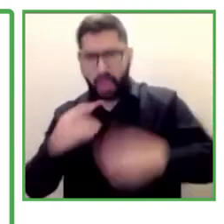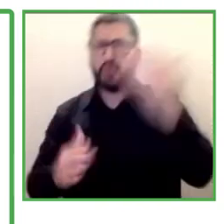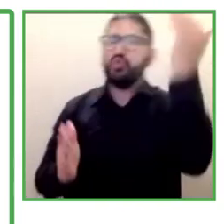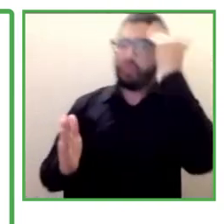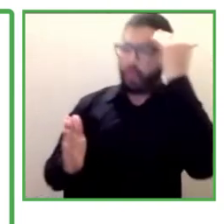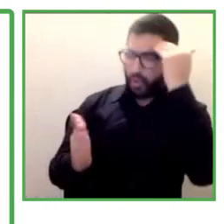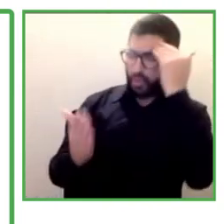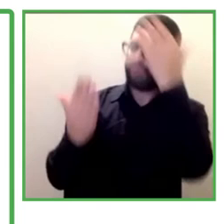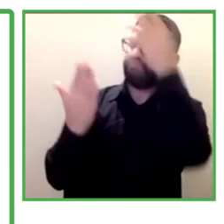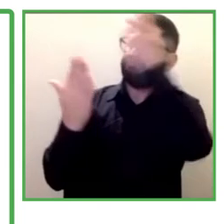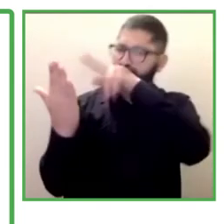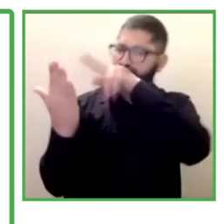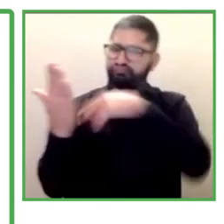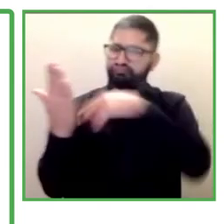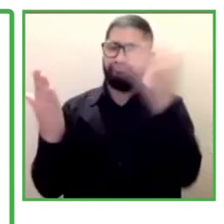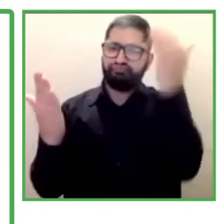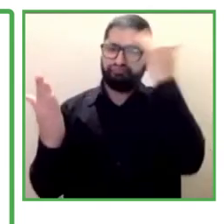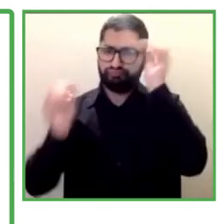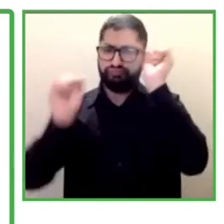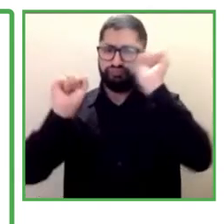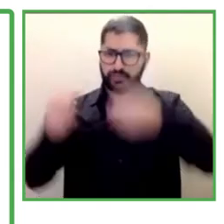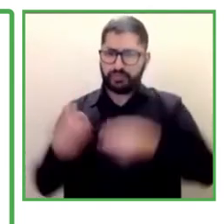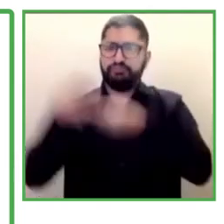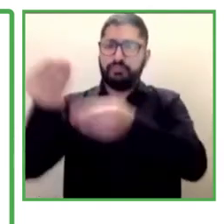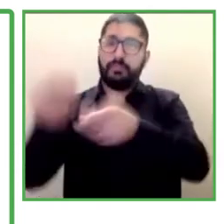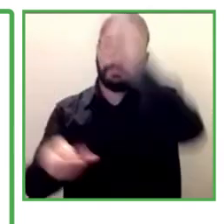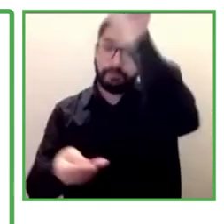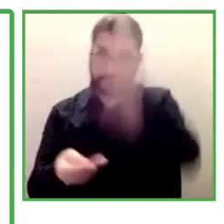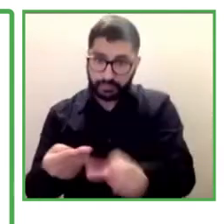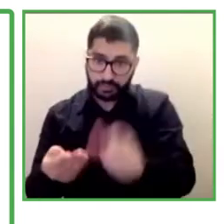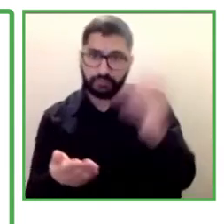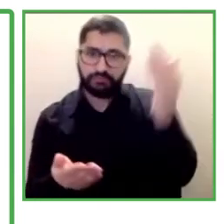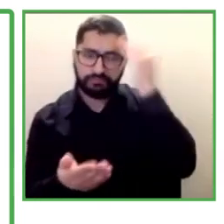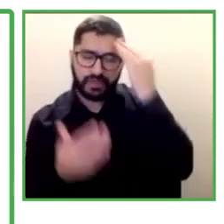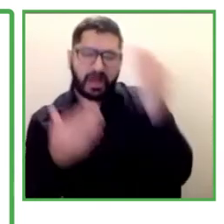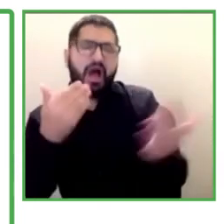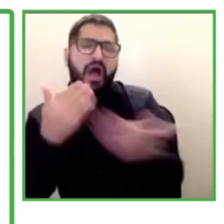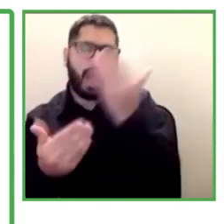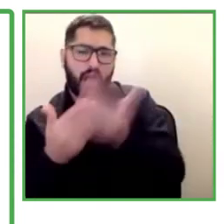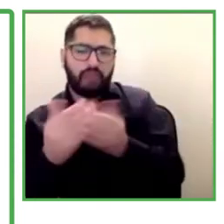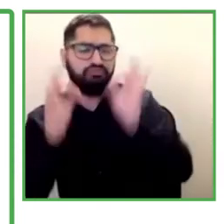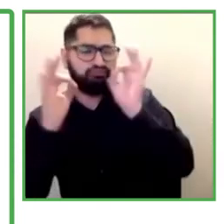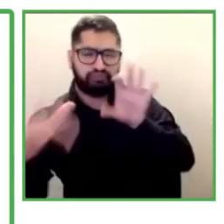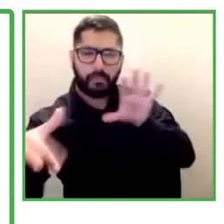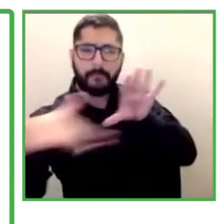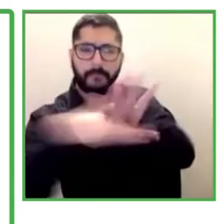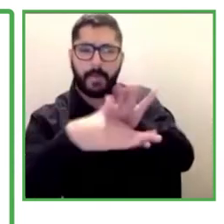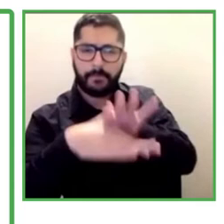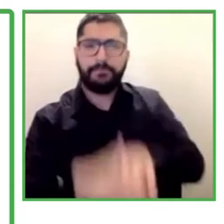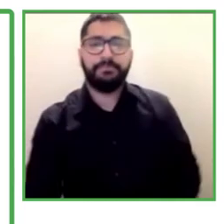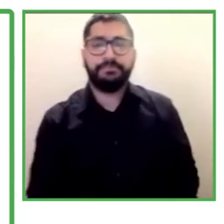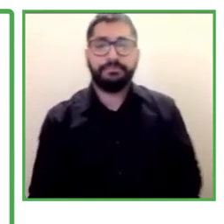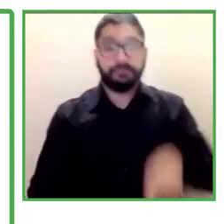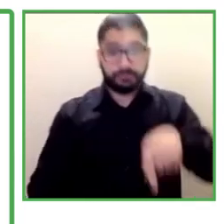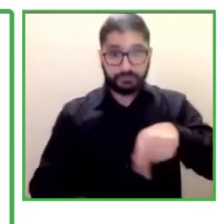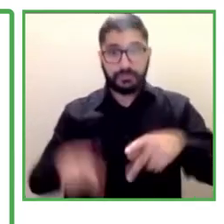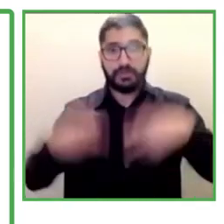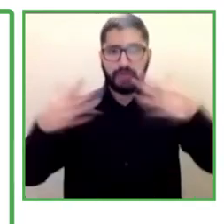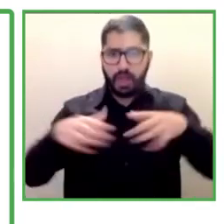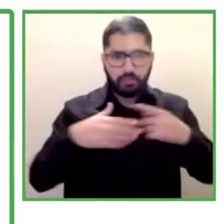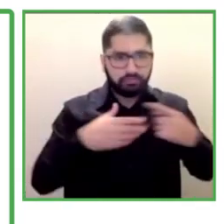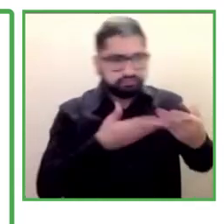correct. We also have achieved some agreement with the ministry